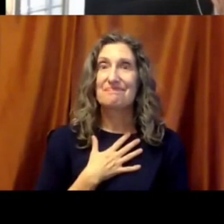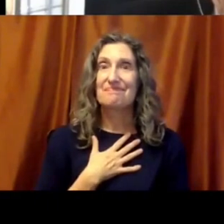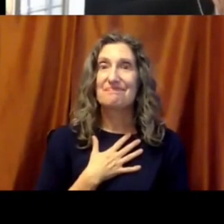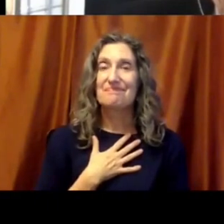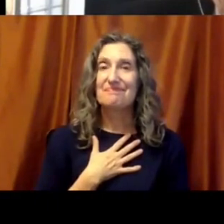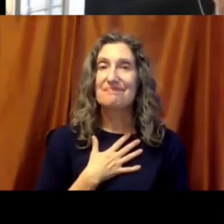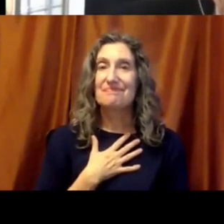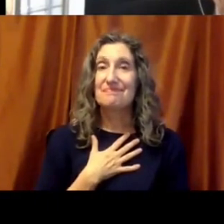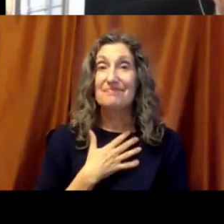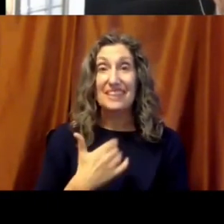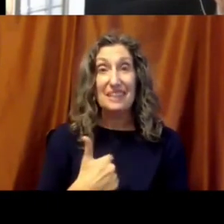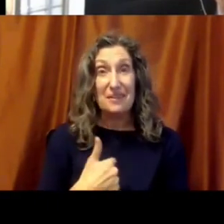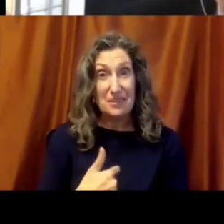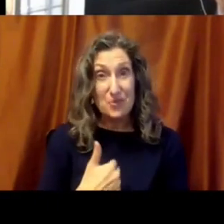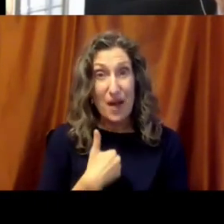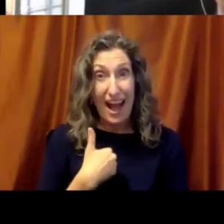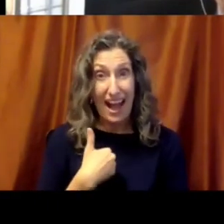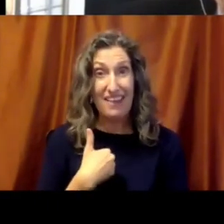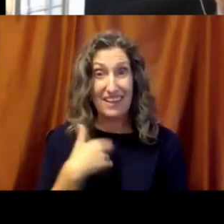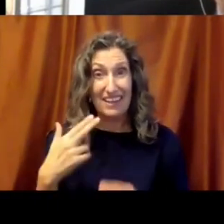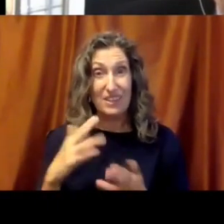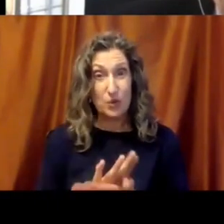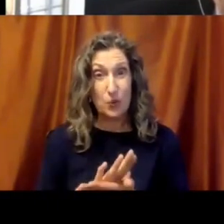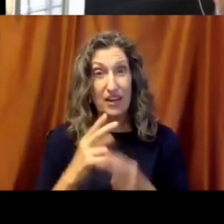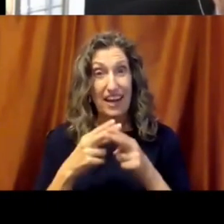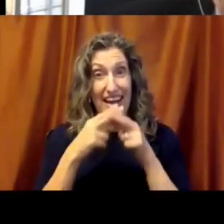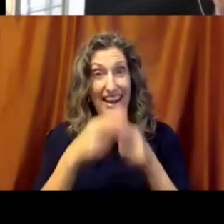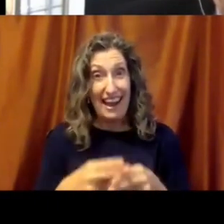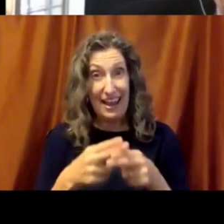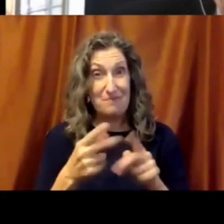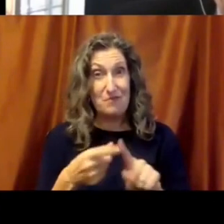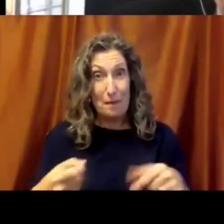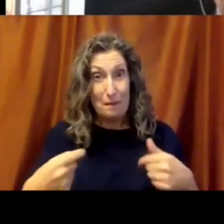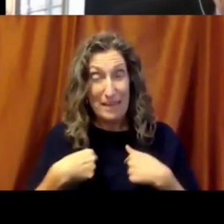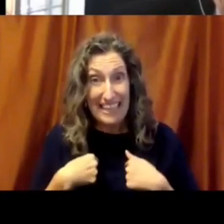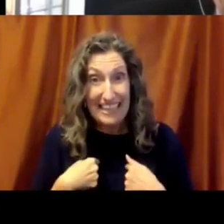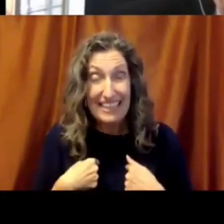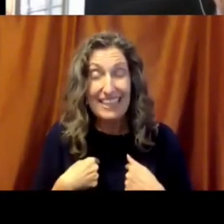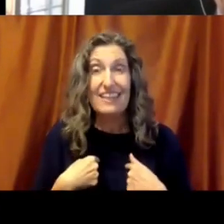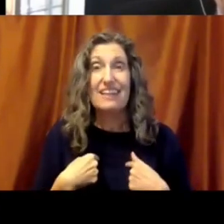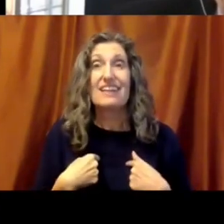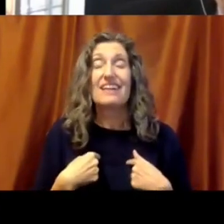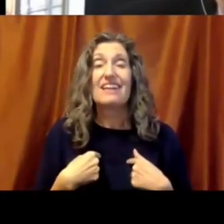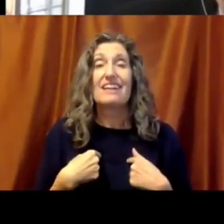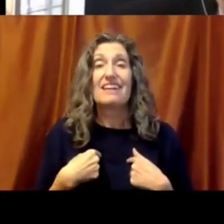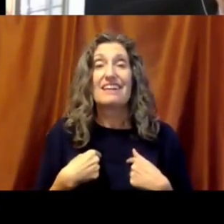is having Justice Page Middle School named for me